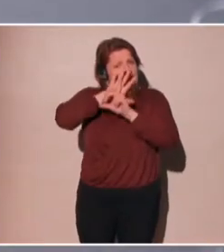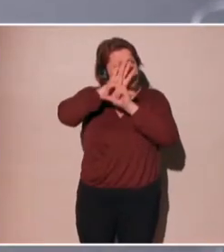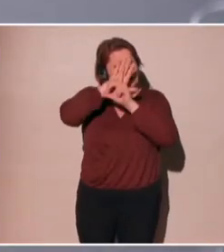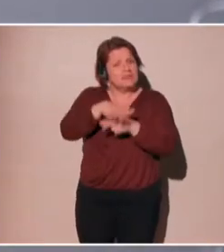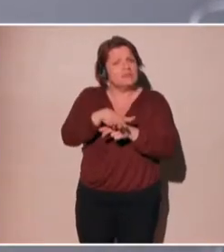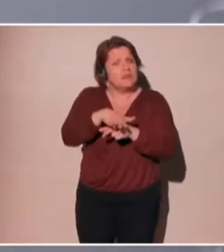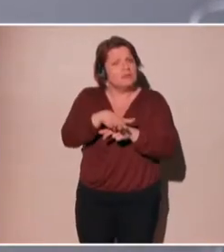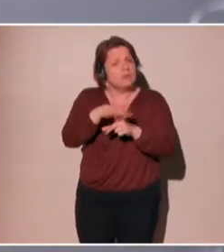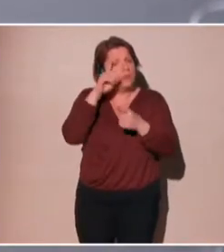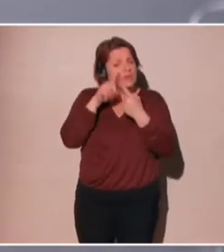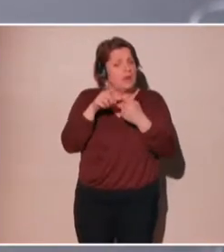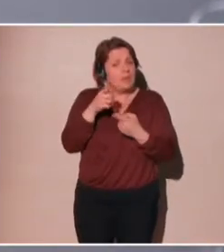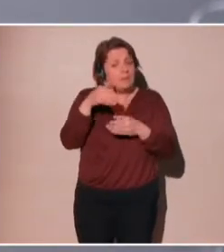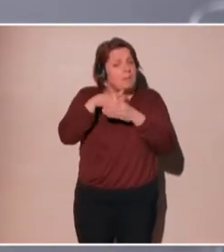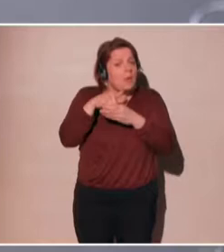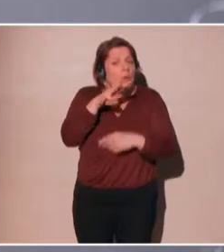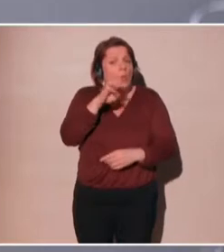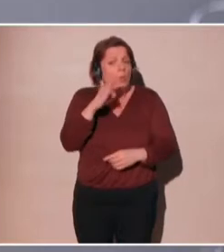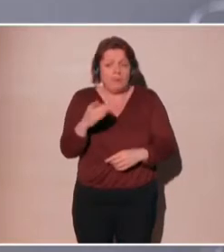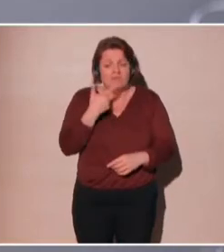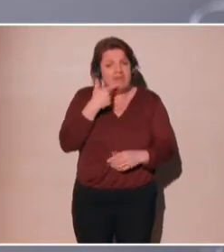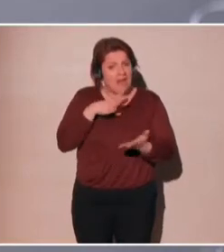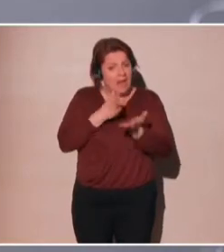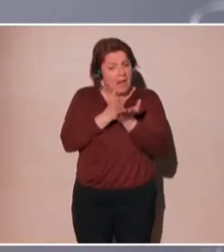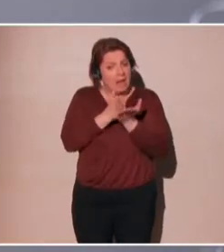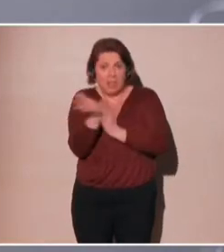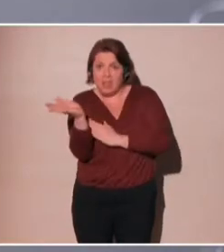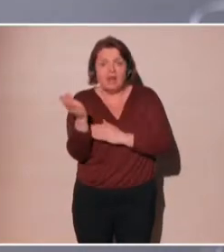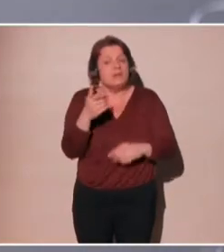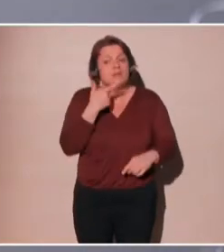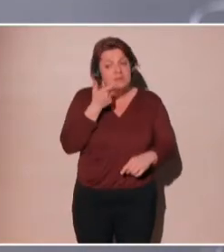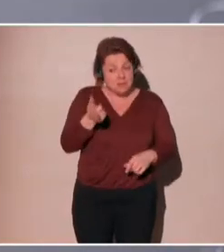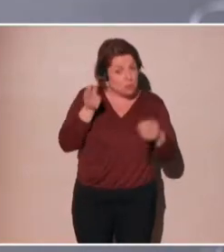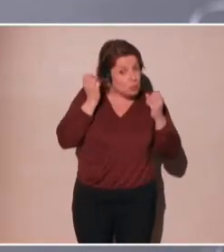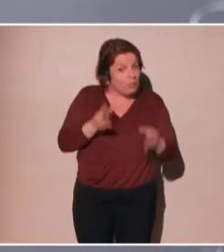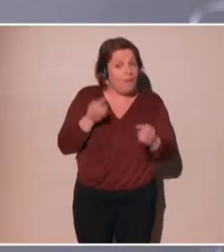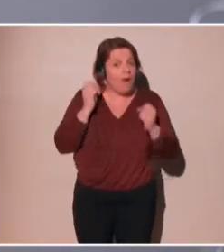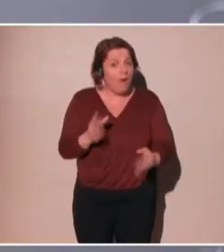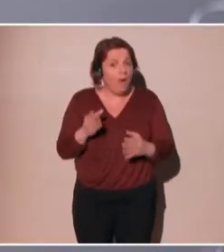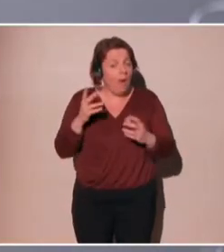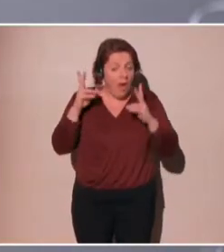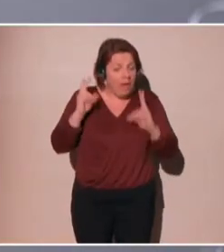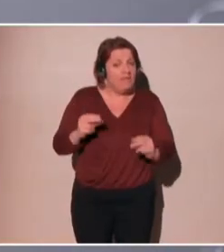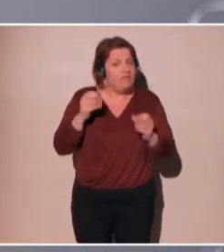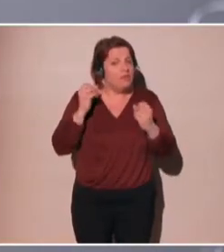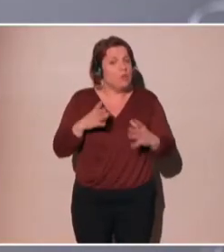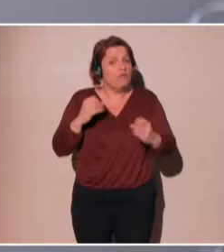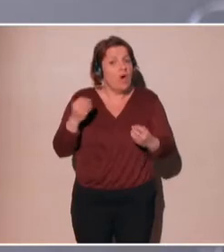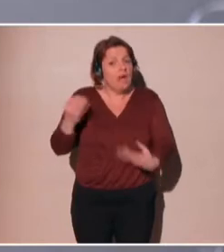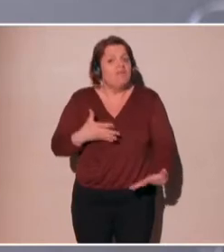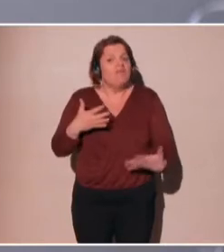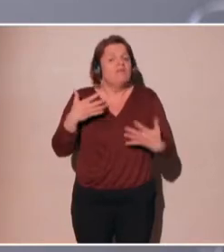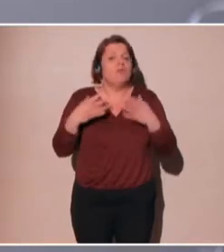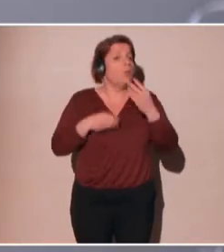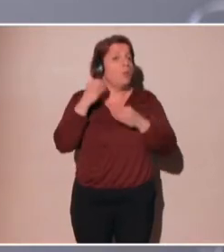of biases are pervasive on the web? And is there any sensible approach to remove them for you?